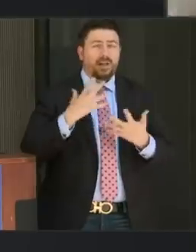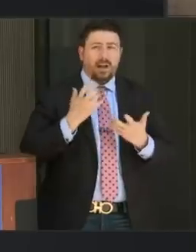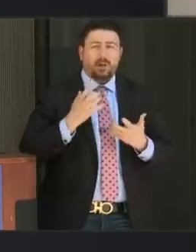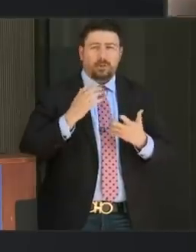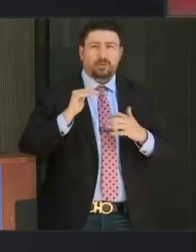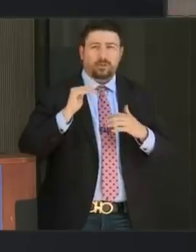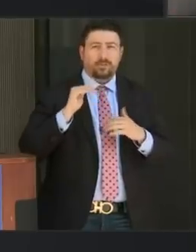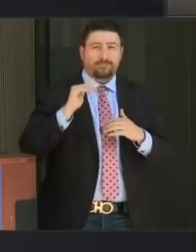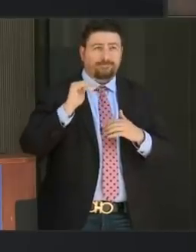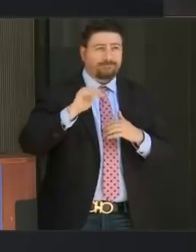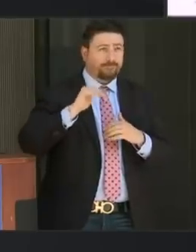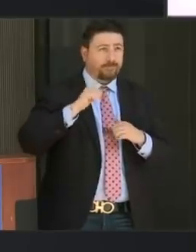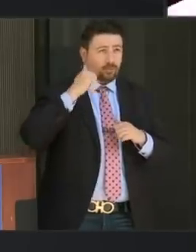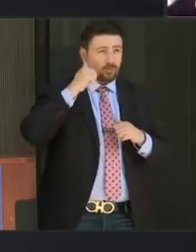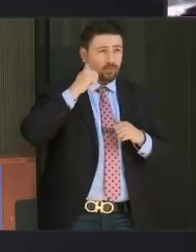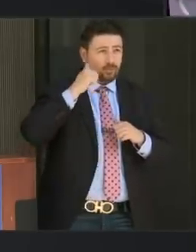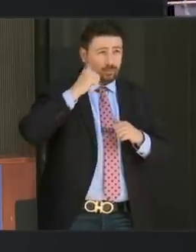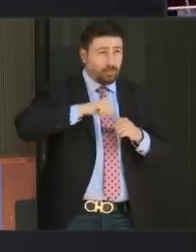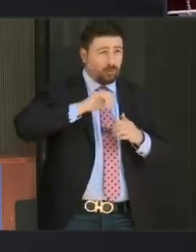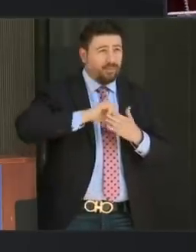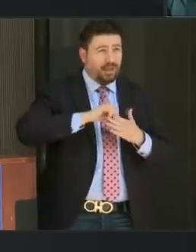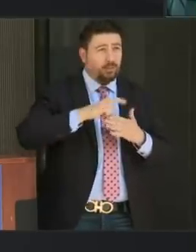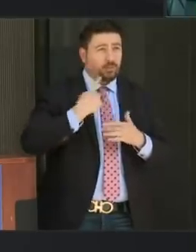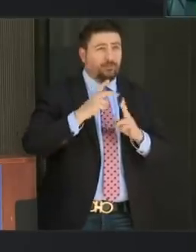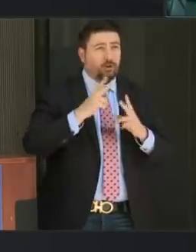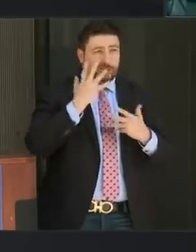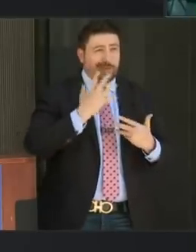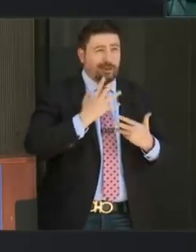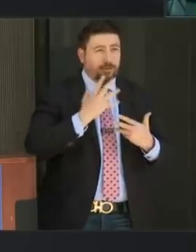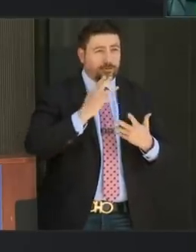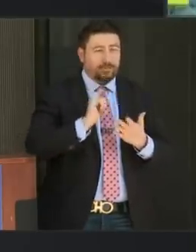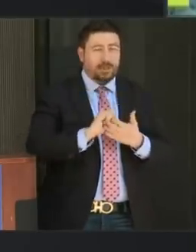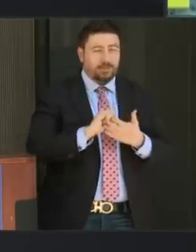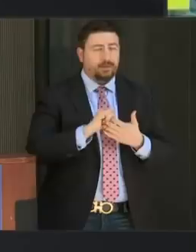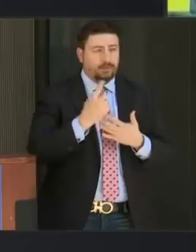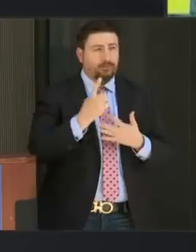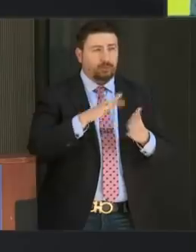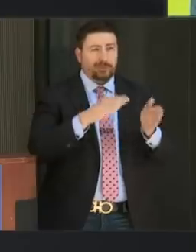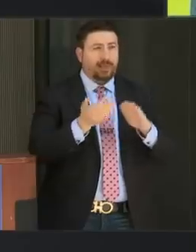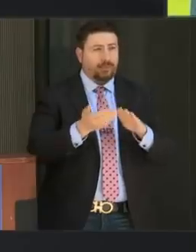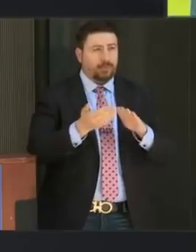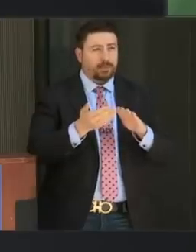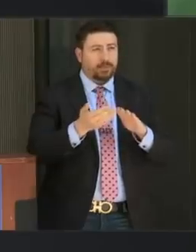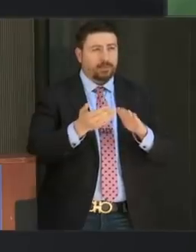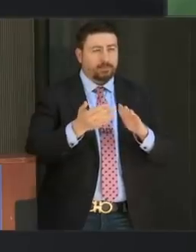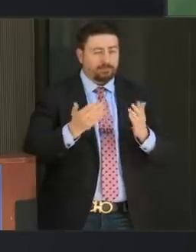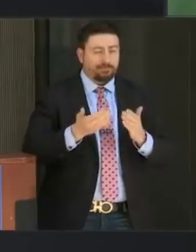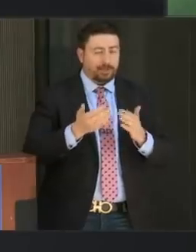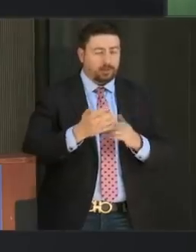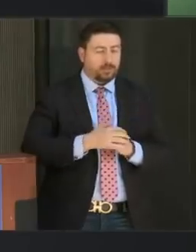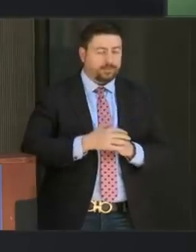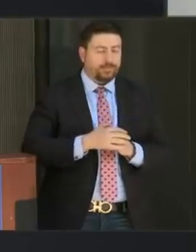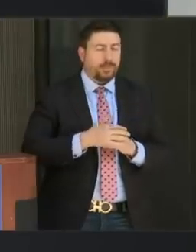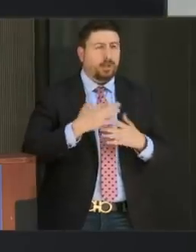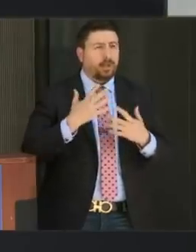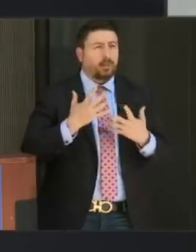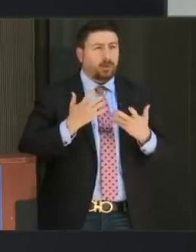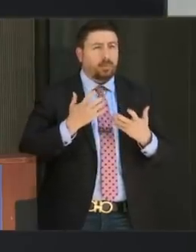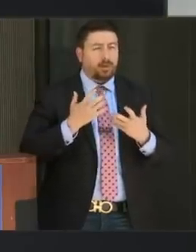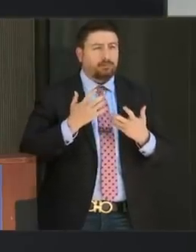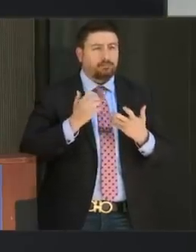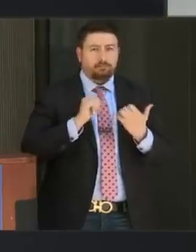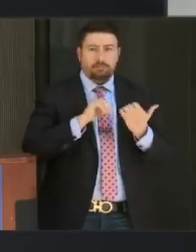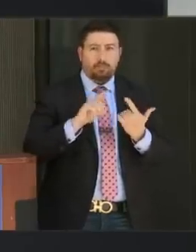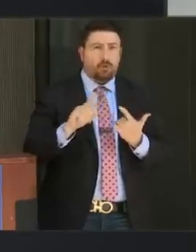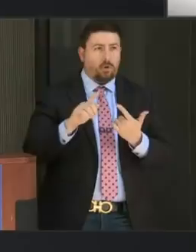we are saddened by our first death. We want everyone to understand that